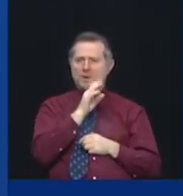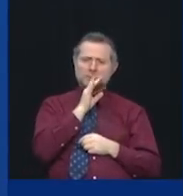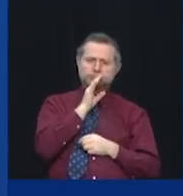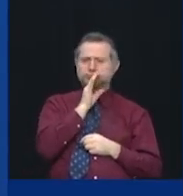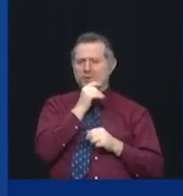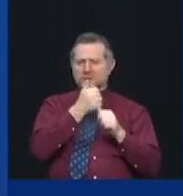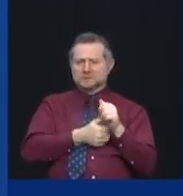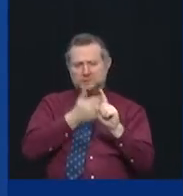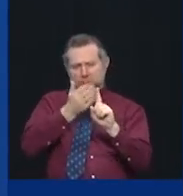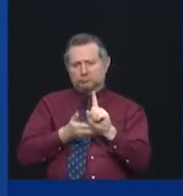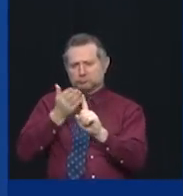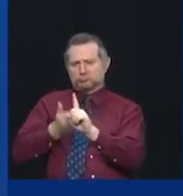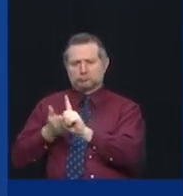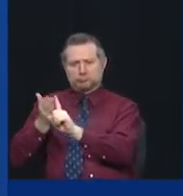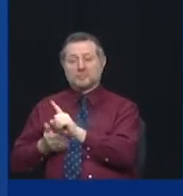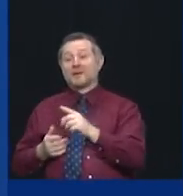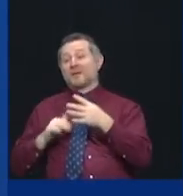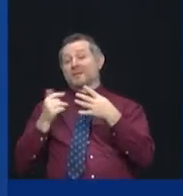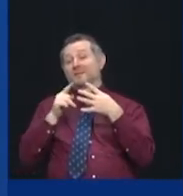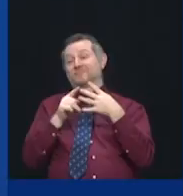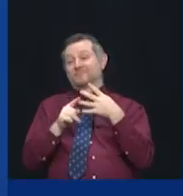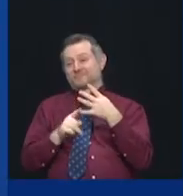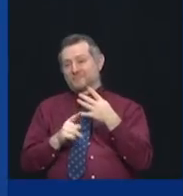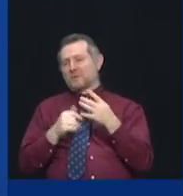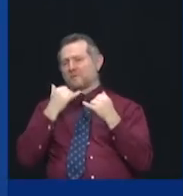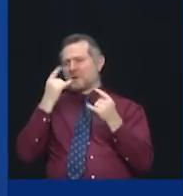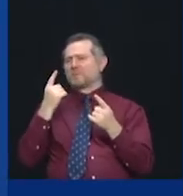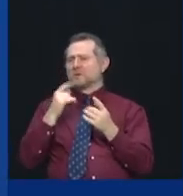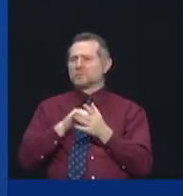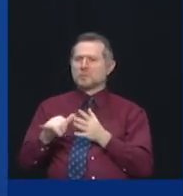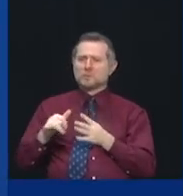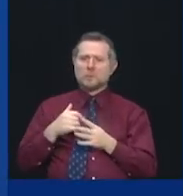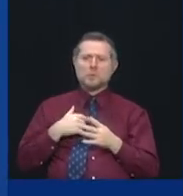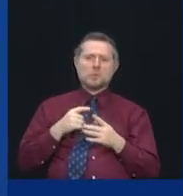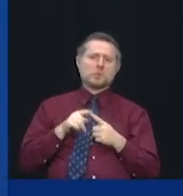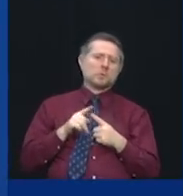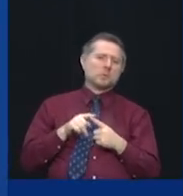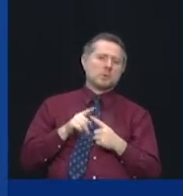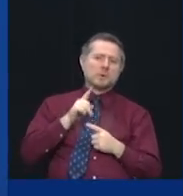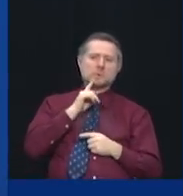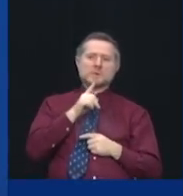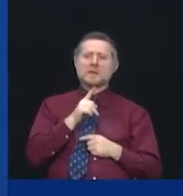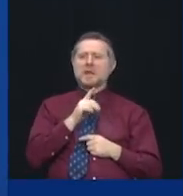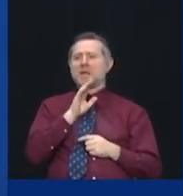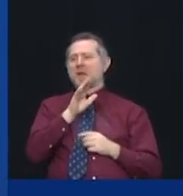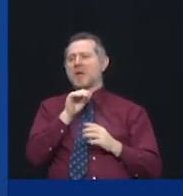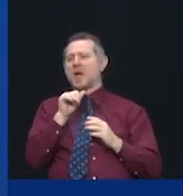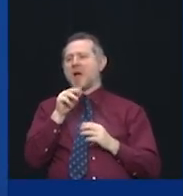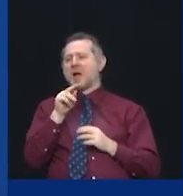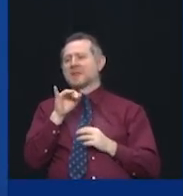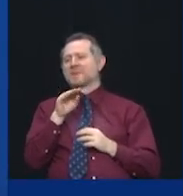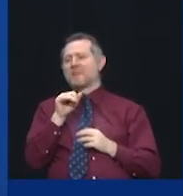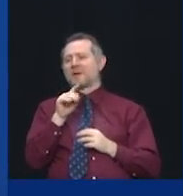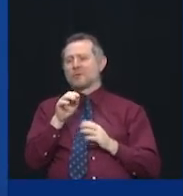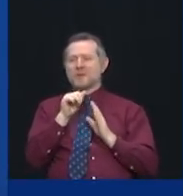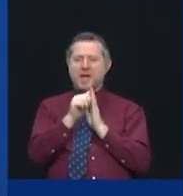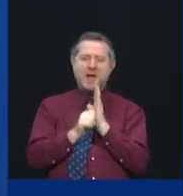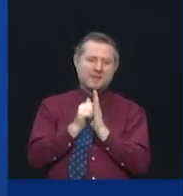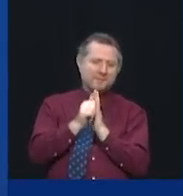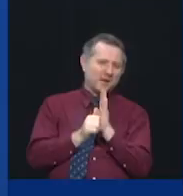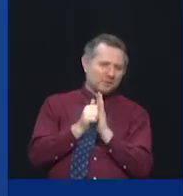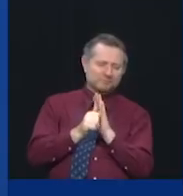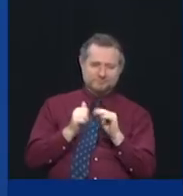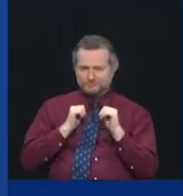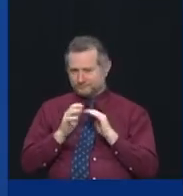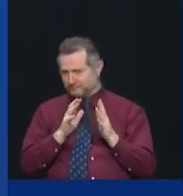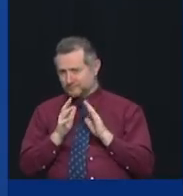Three of them are. One of them is a great animated version ad that we'll use in various